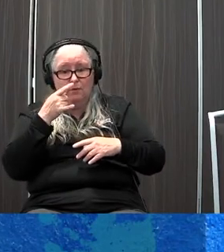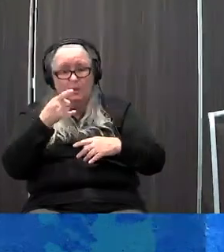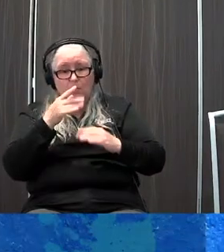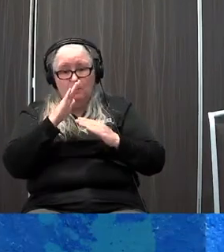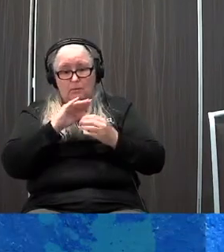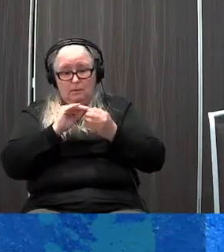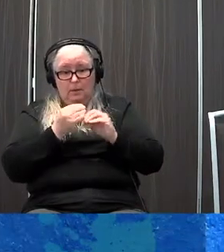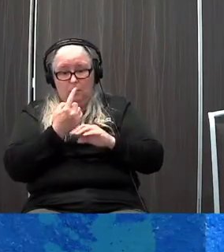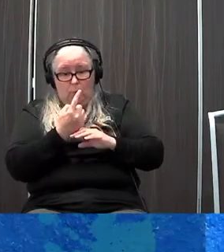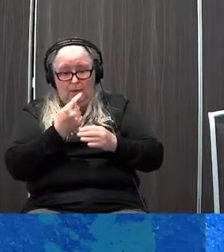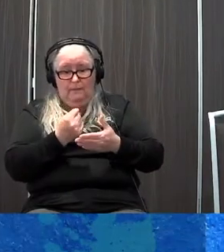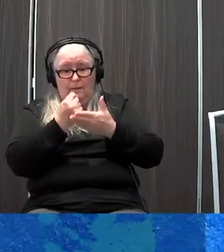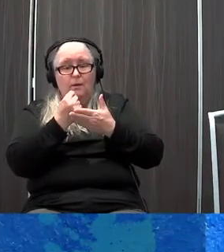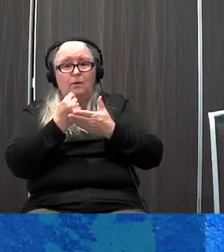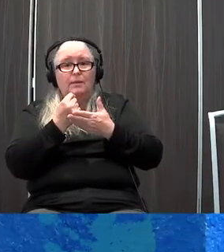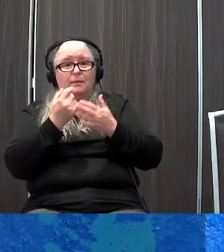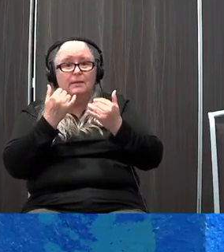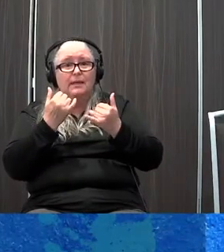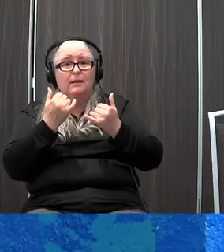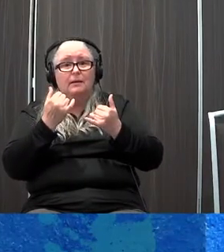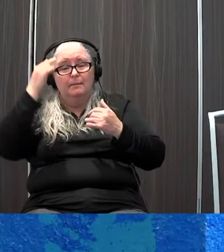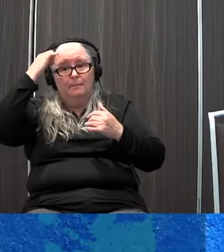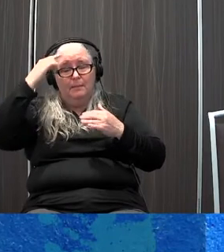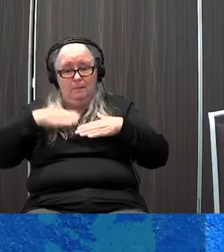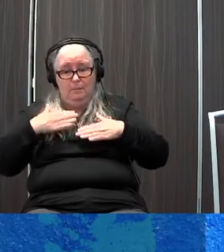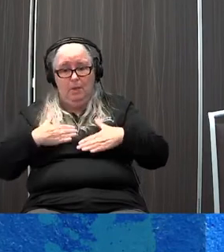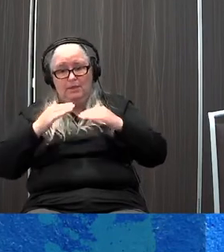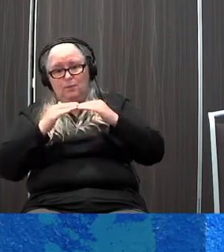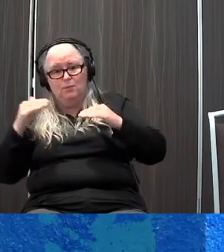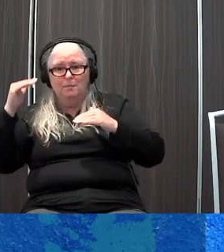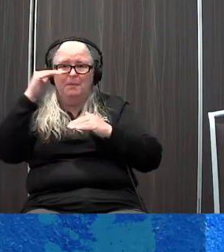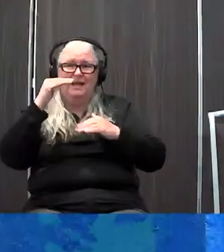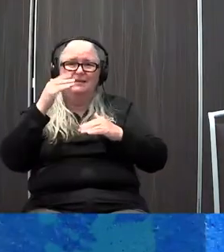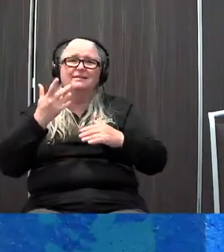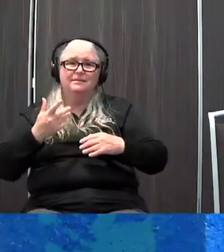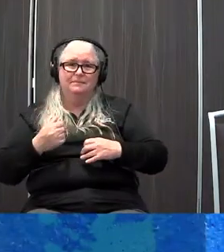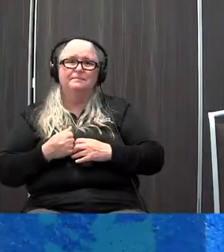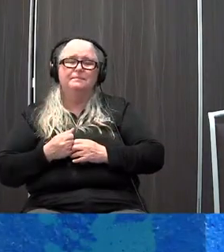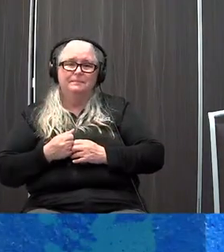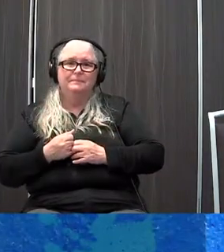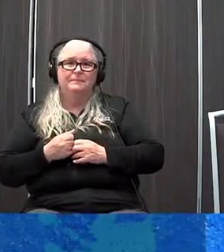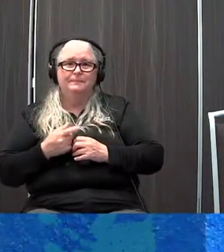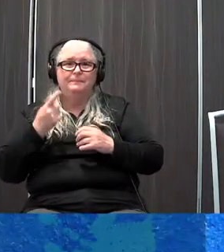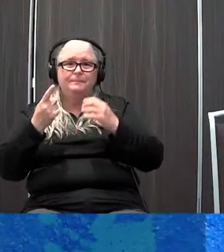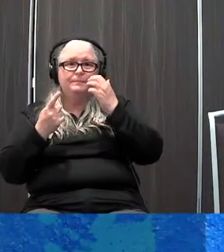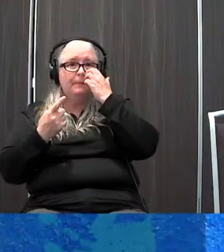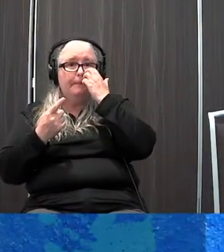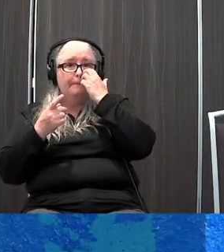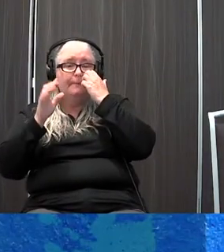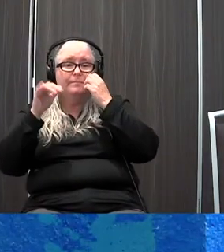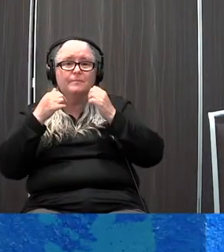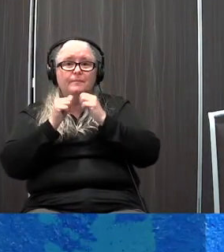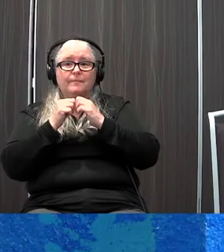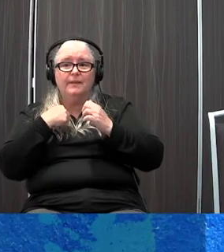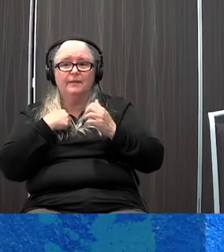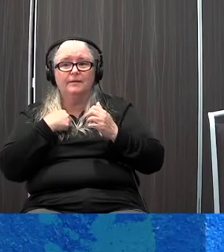integrative therapy used in the United States. Mind-body practices have clearly surpassed that now. And at the basis of mind-body therapies, which we're going to